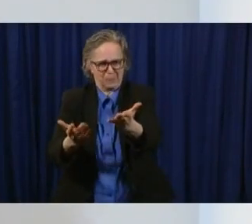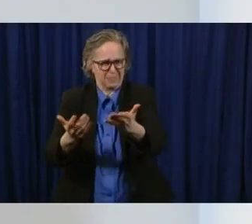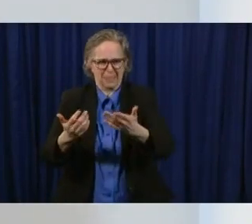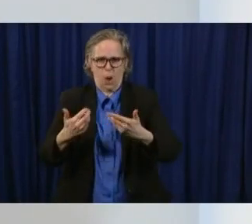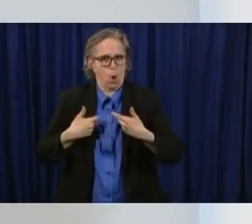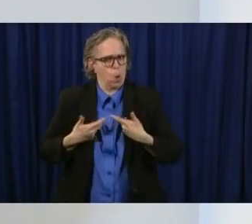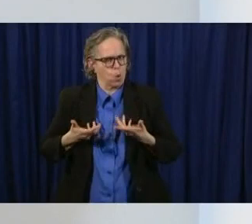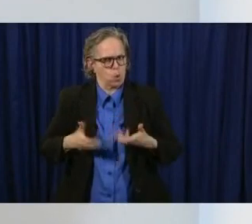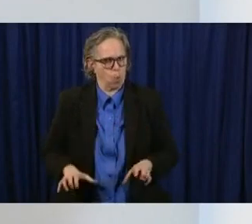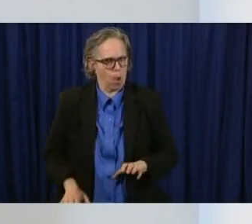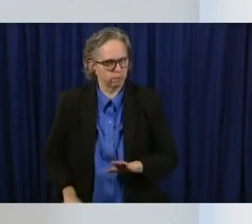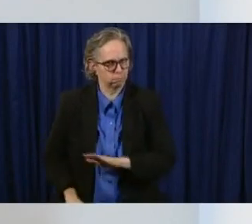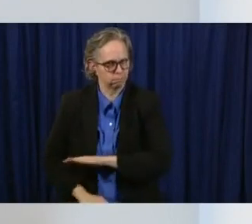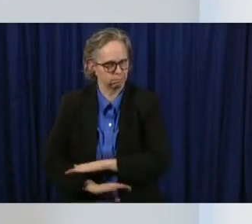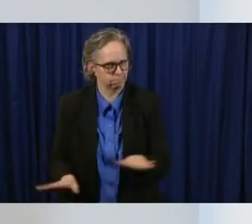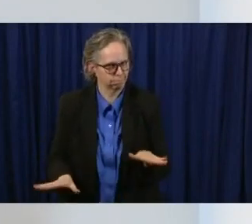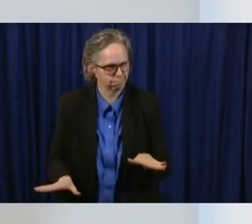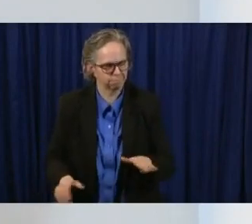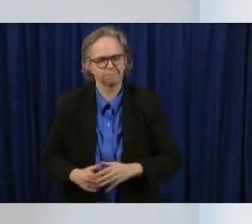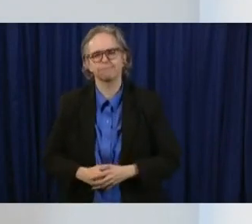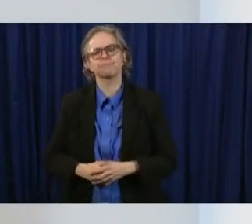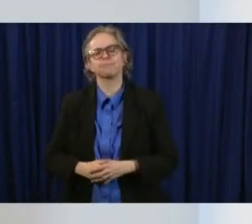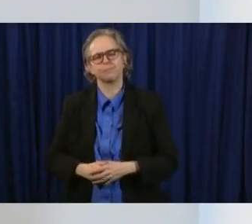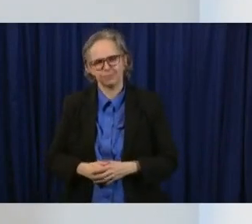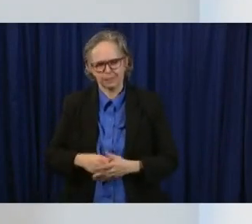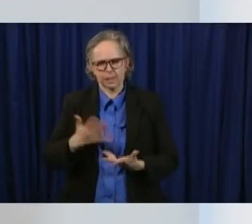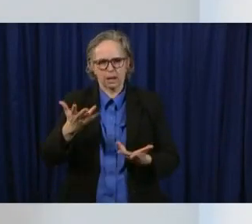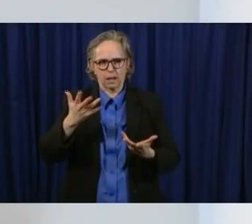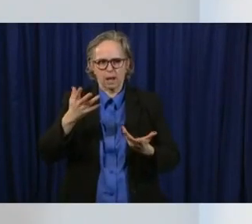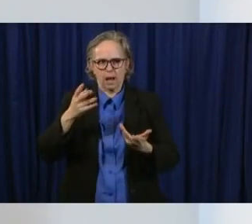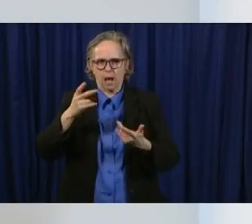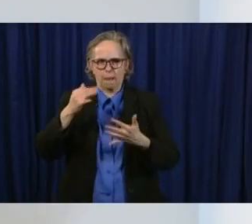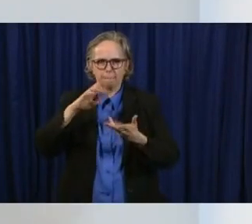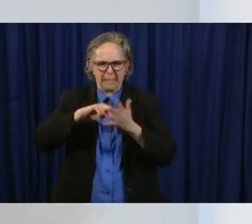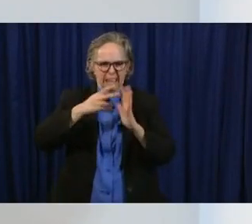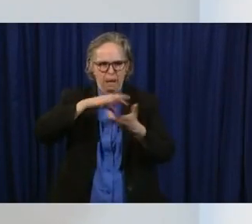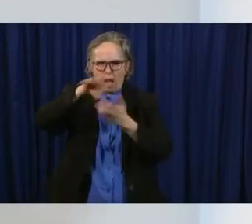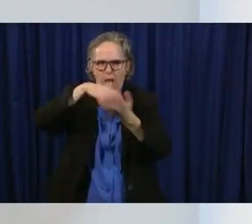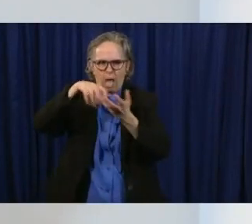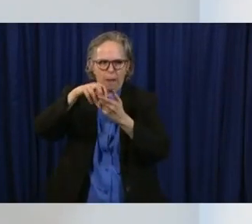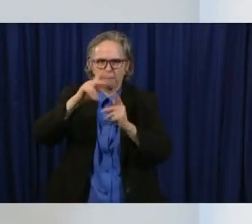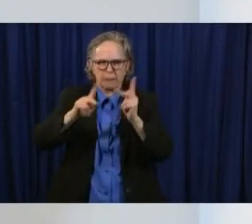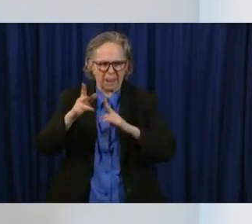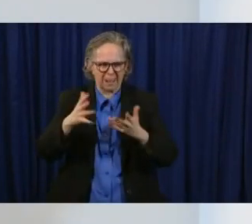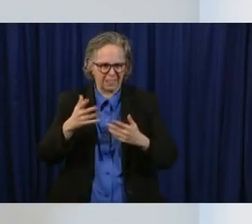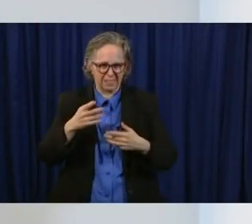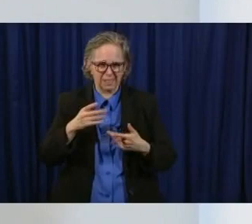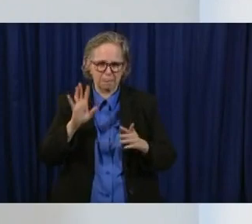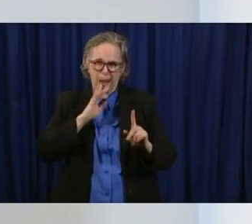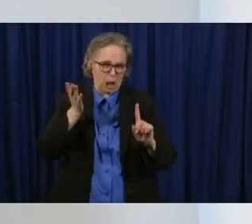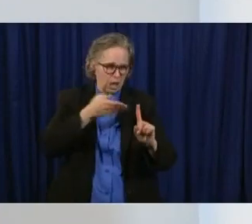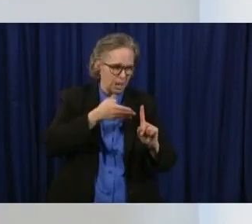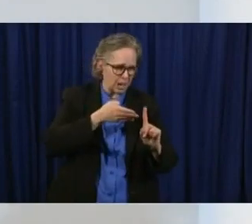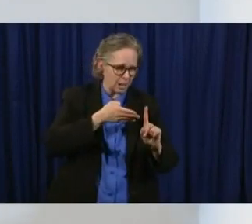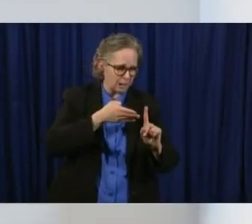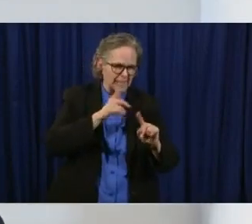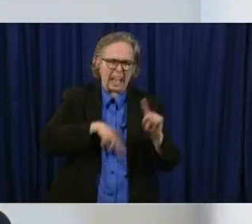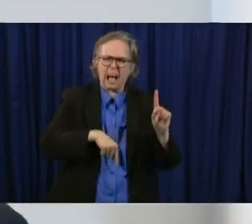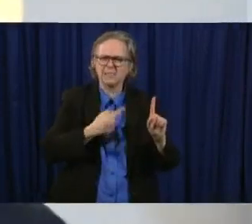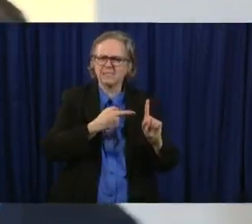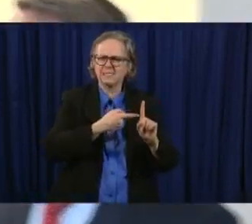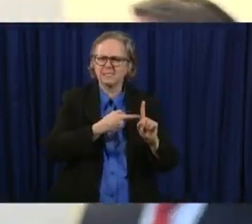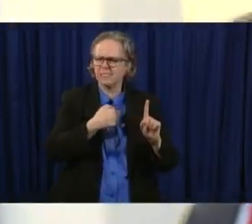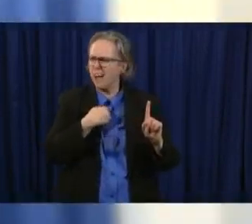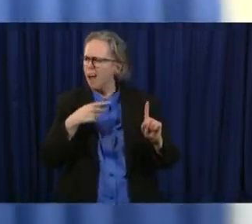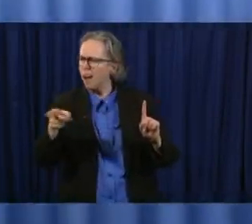we want to see happen because then then you're starting to mix populations and you can't isolate the coronavirus which is the whole concept behind testing uh